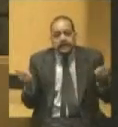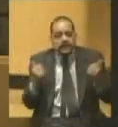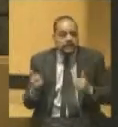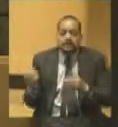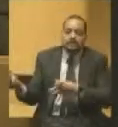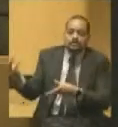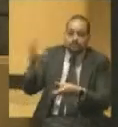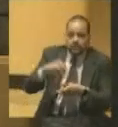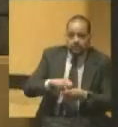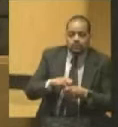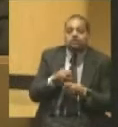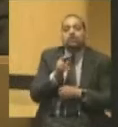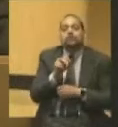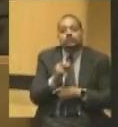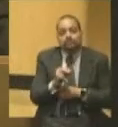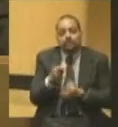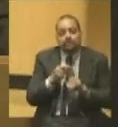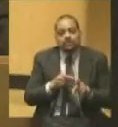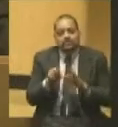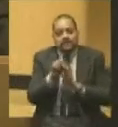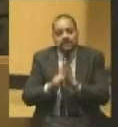states. And who wouldn't?